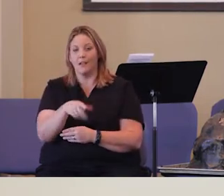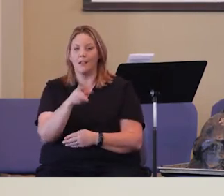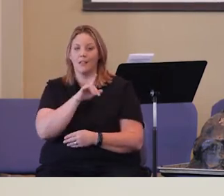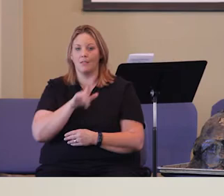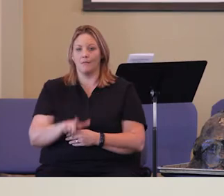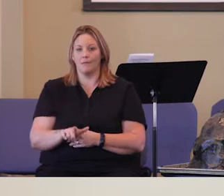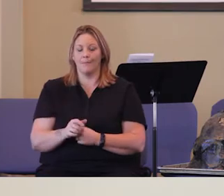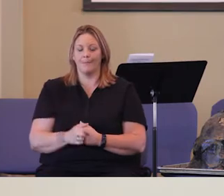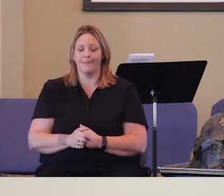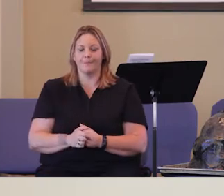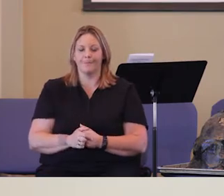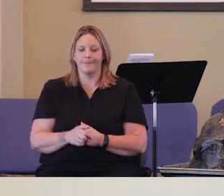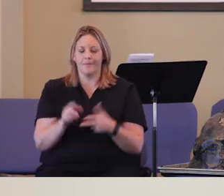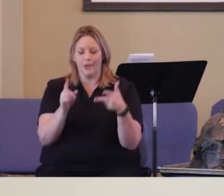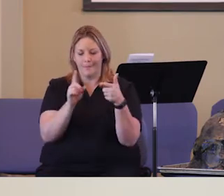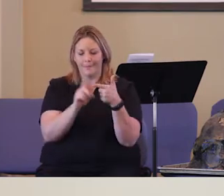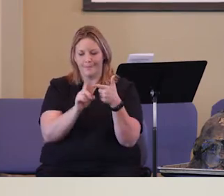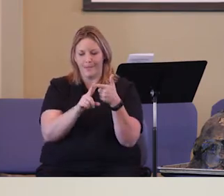they need the Lord.